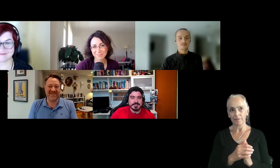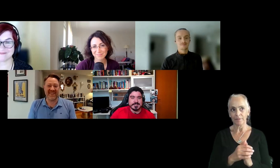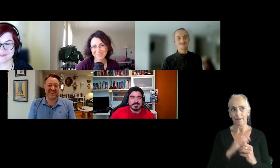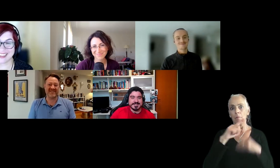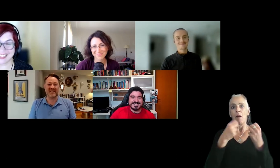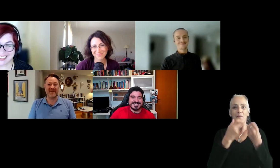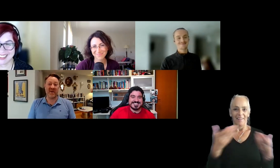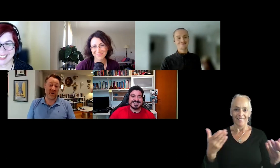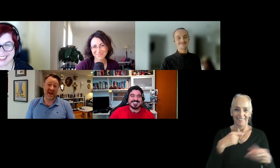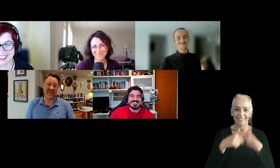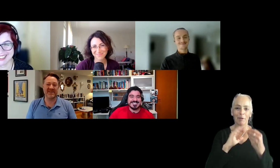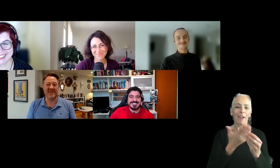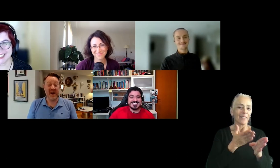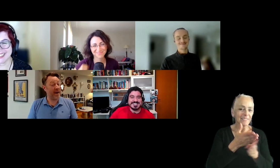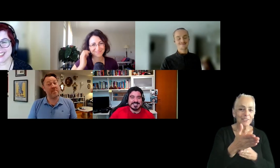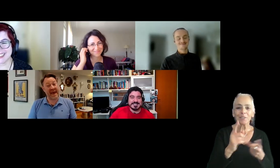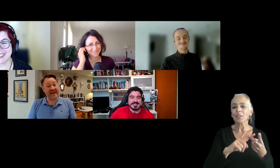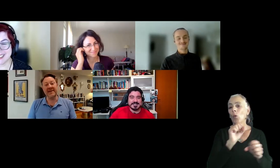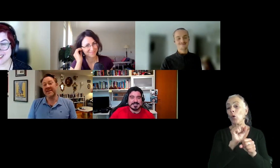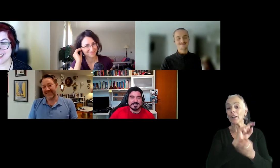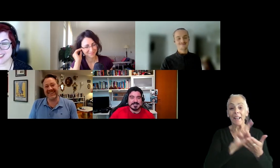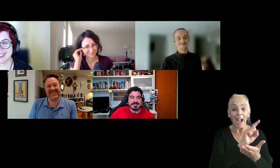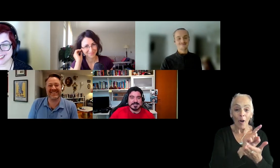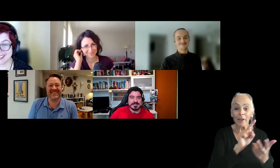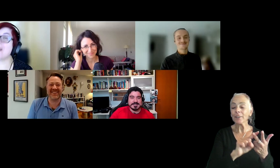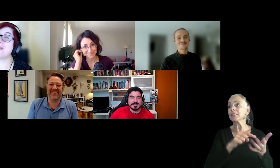about the industry, about working hours, about pay.